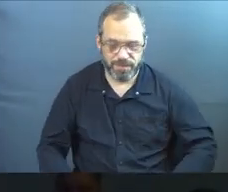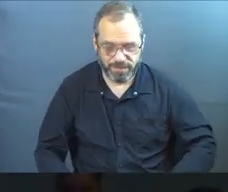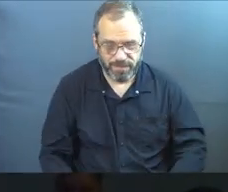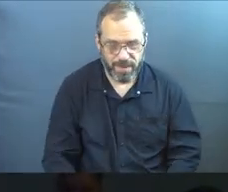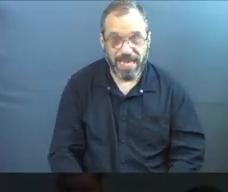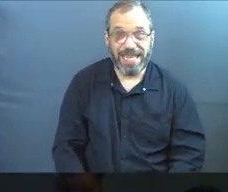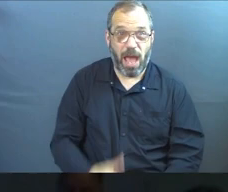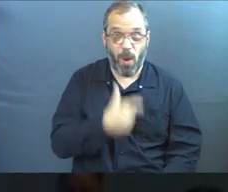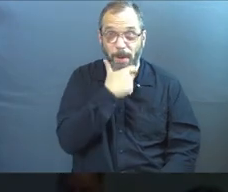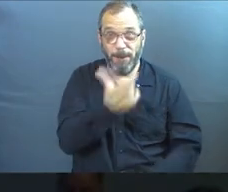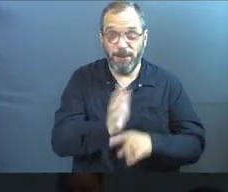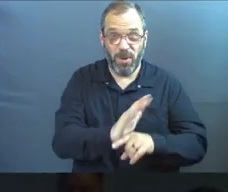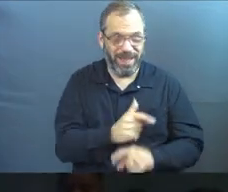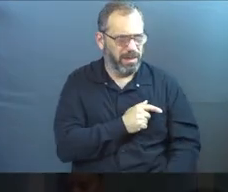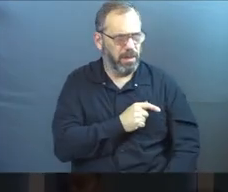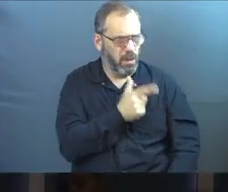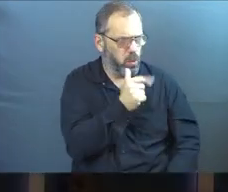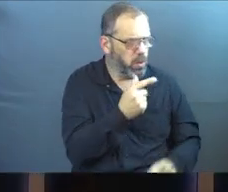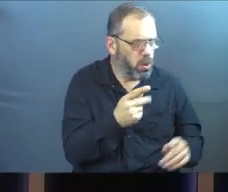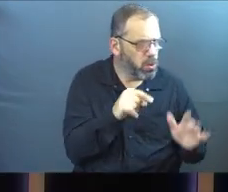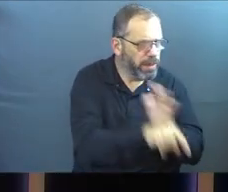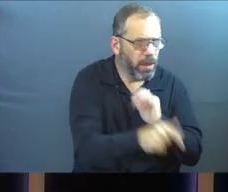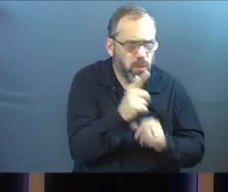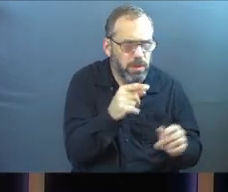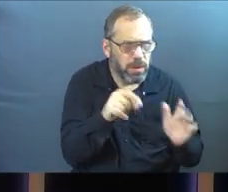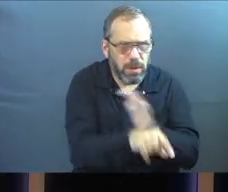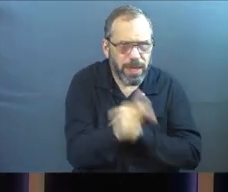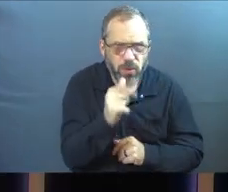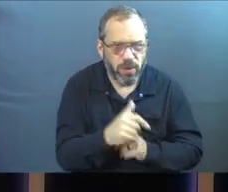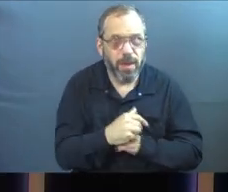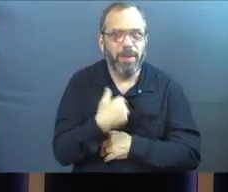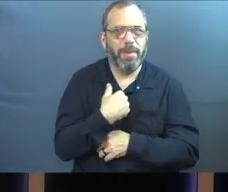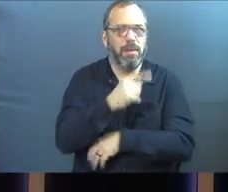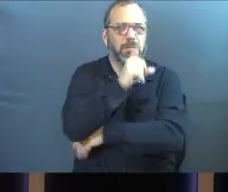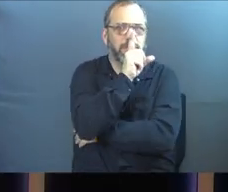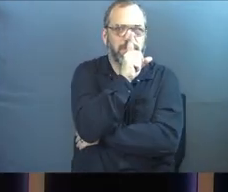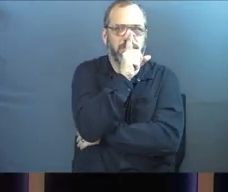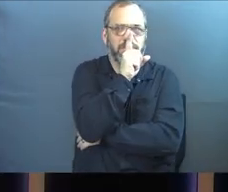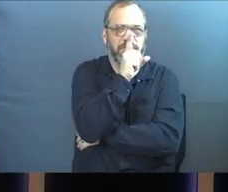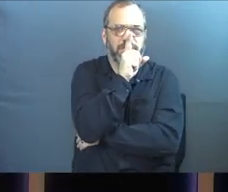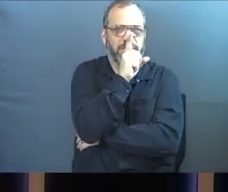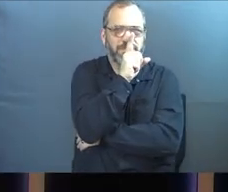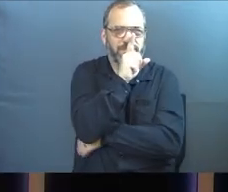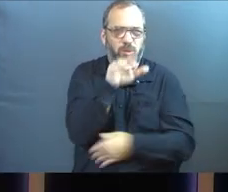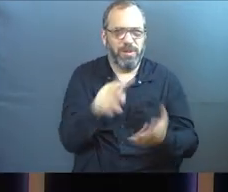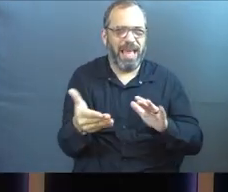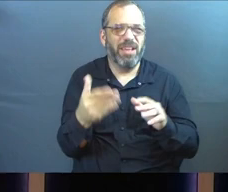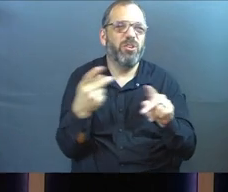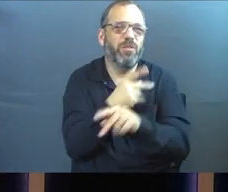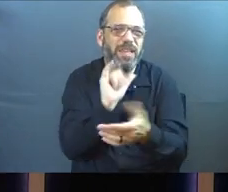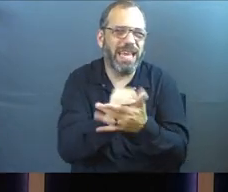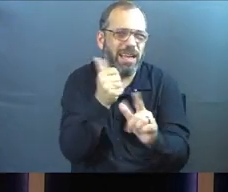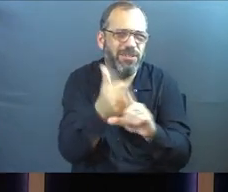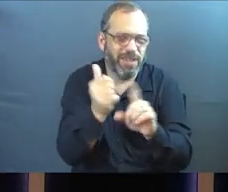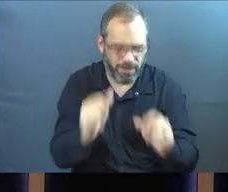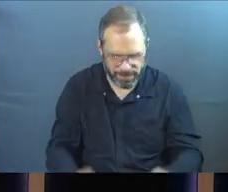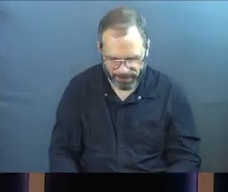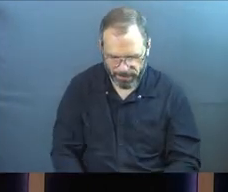And when you watch this movie and you're trying to figure out who did it, I won't tell you who died. You might be able to figure that out.